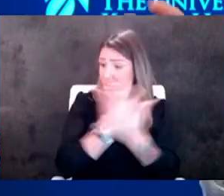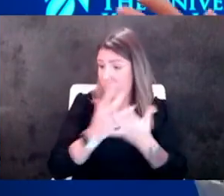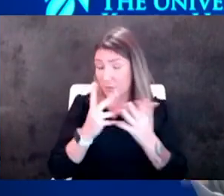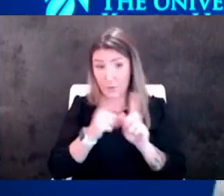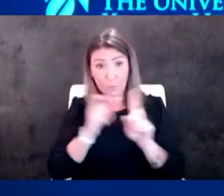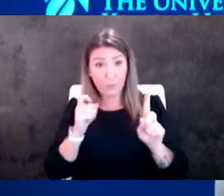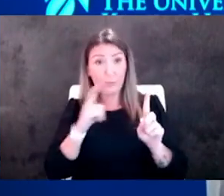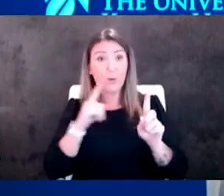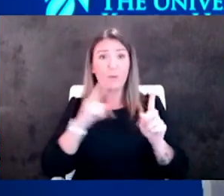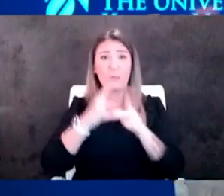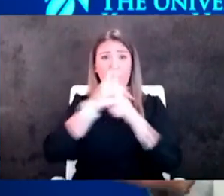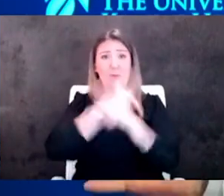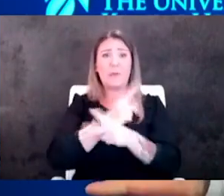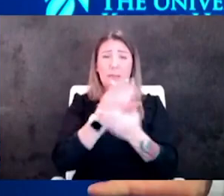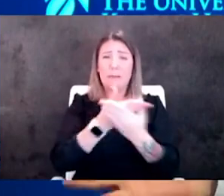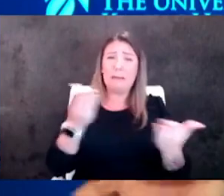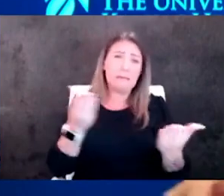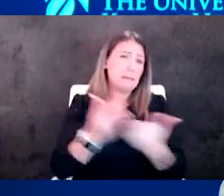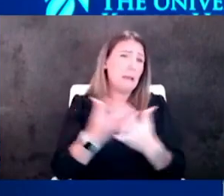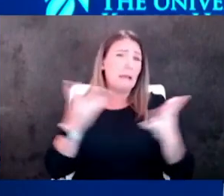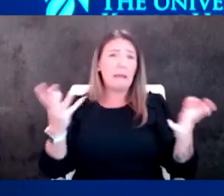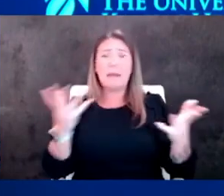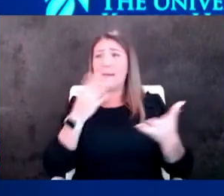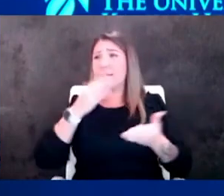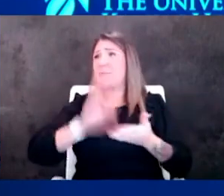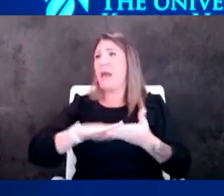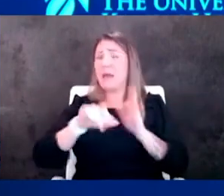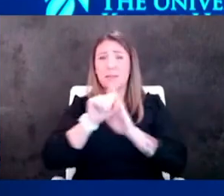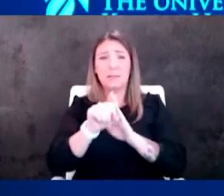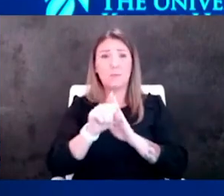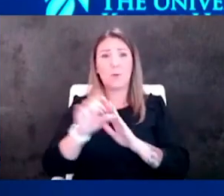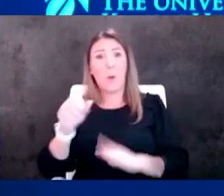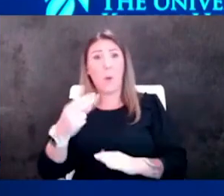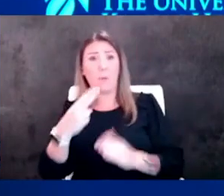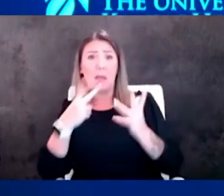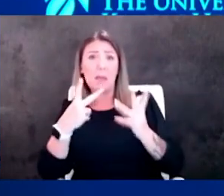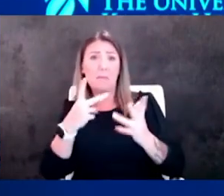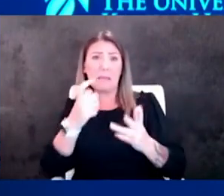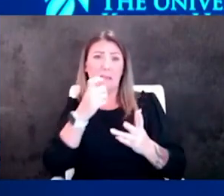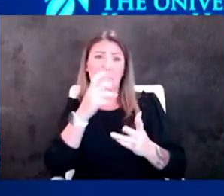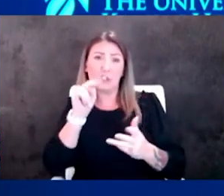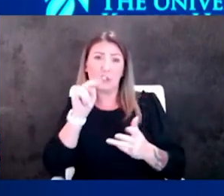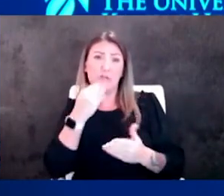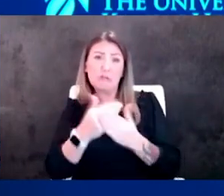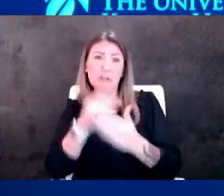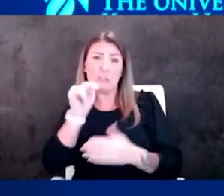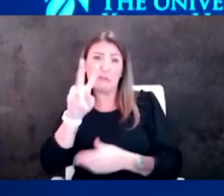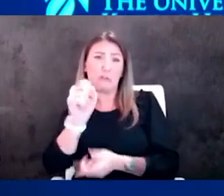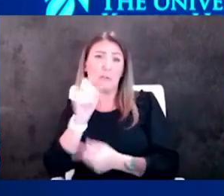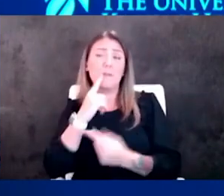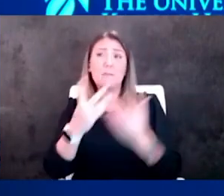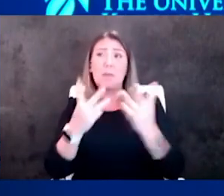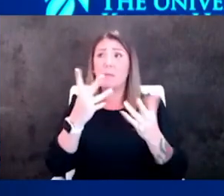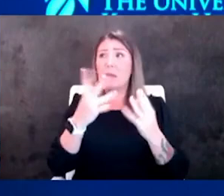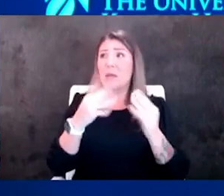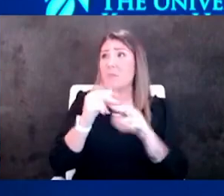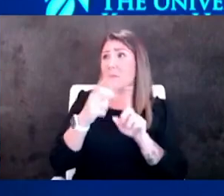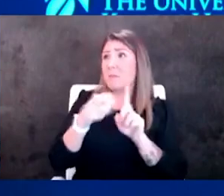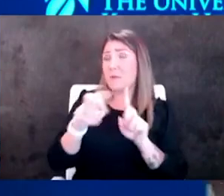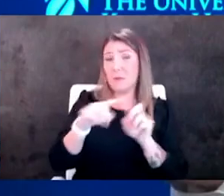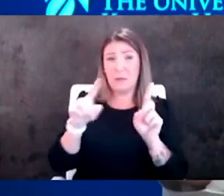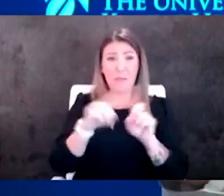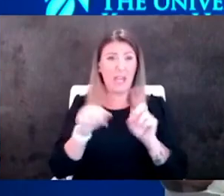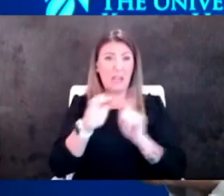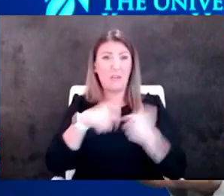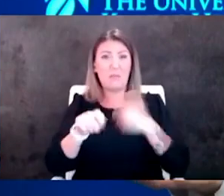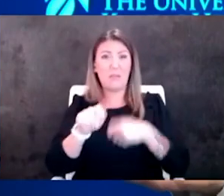to be the worst thing it's you know super super bad to oh gosh maybe this is actually good news because it's more it may be more transmissible and it'll display stealth but it's not i said so